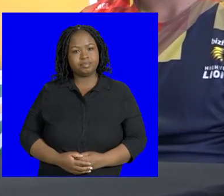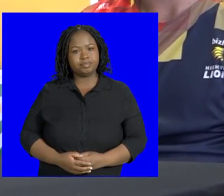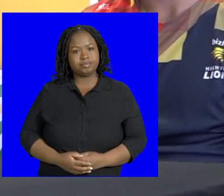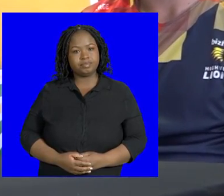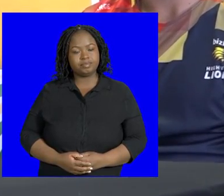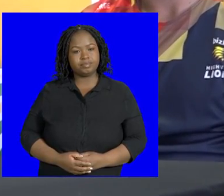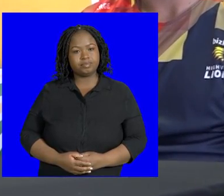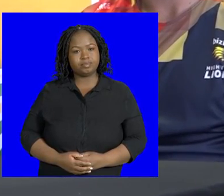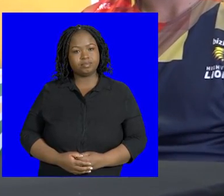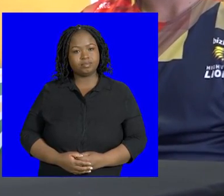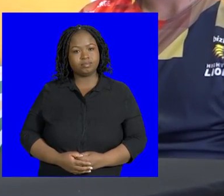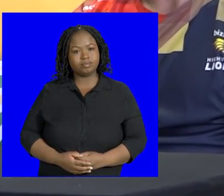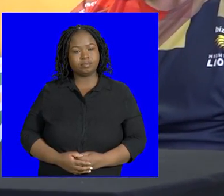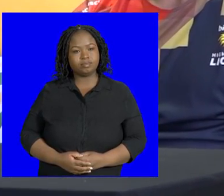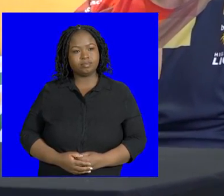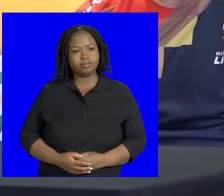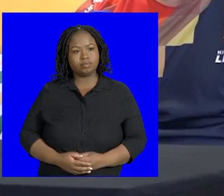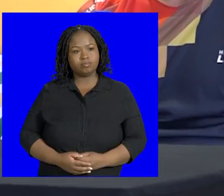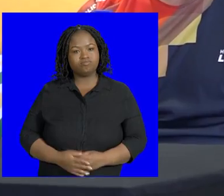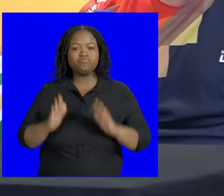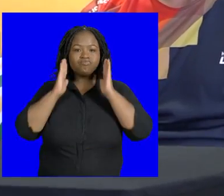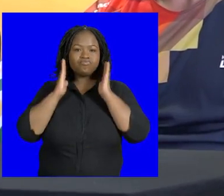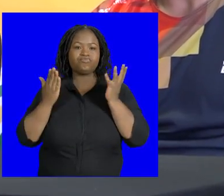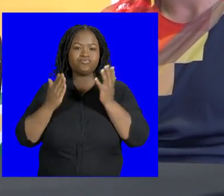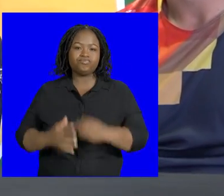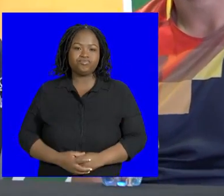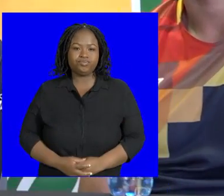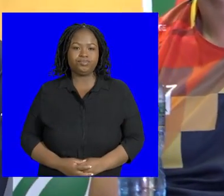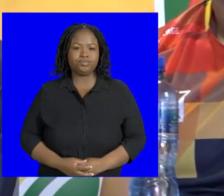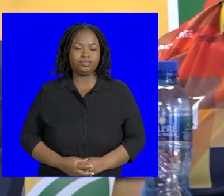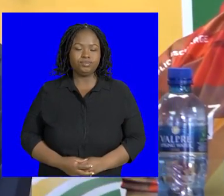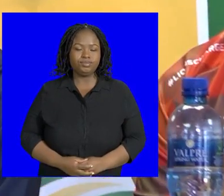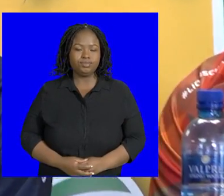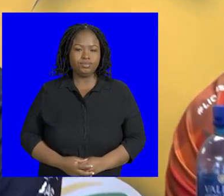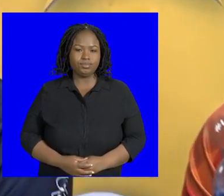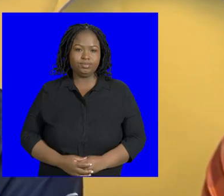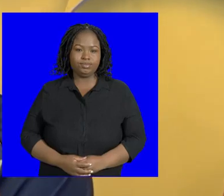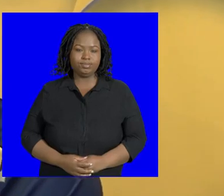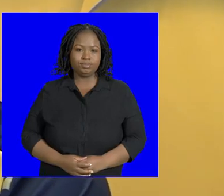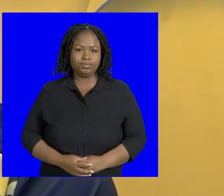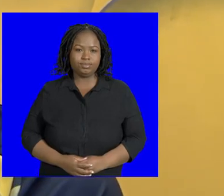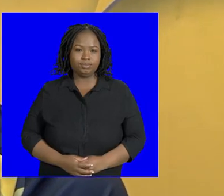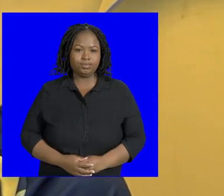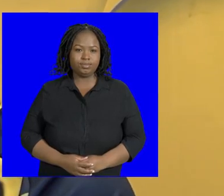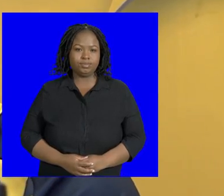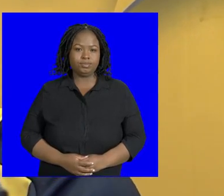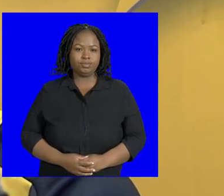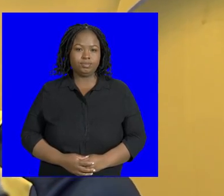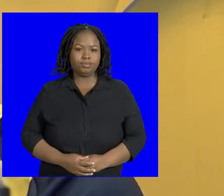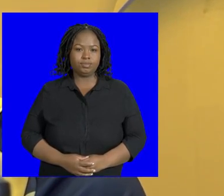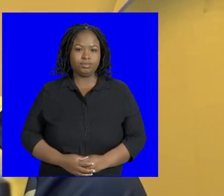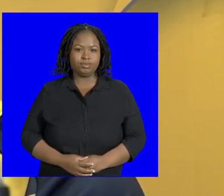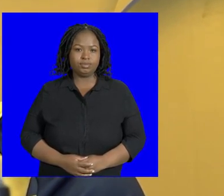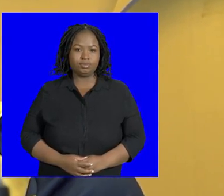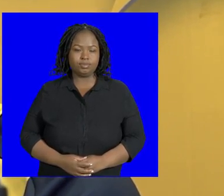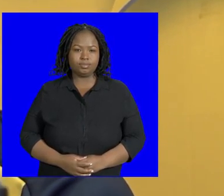game. I remember how our betting let us down a bit, you know, and that's one thing that we've been working on this year, you know, to strengthen our betting.